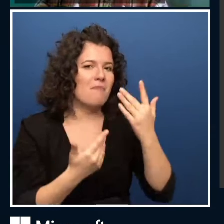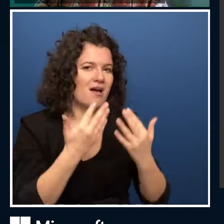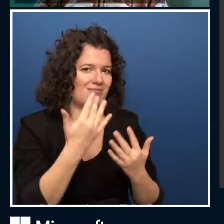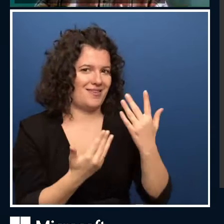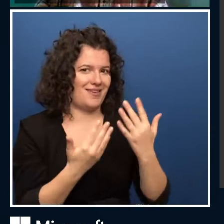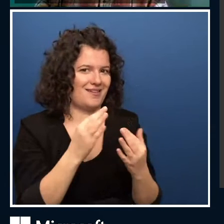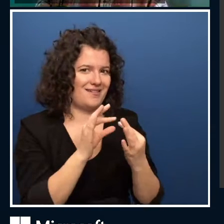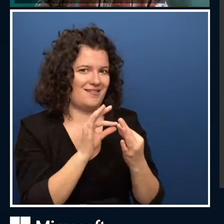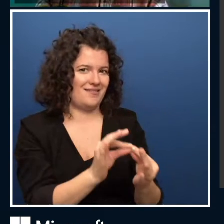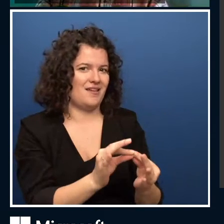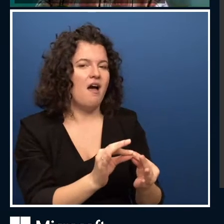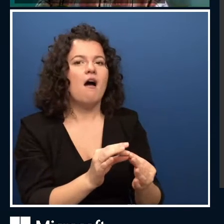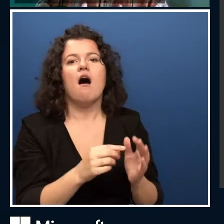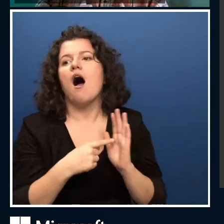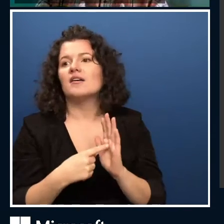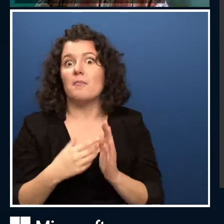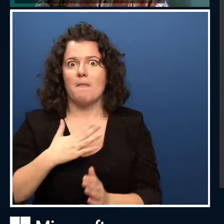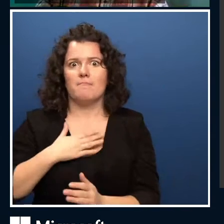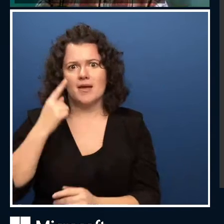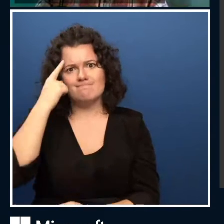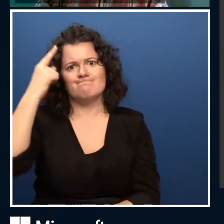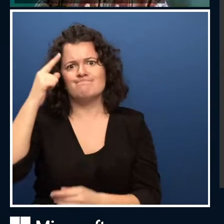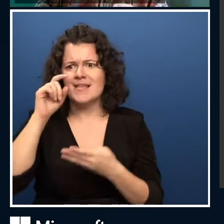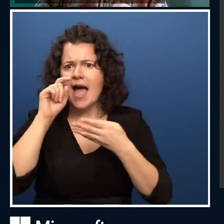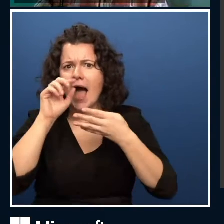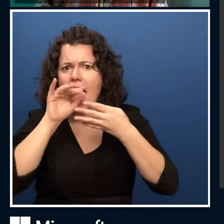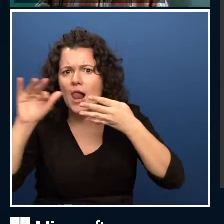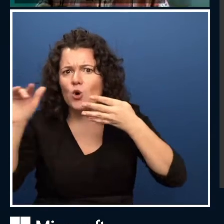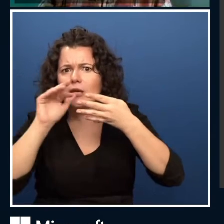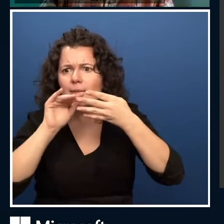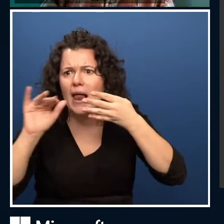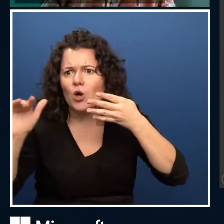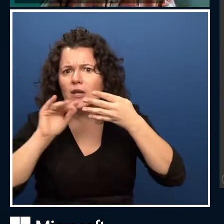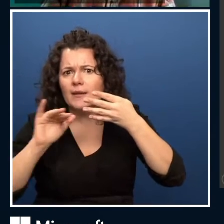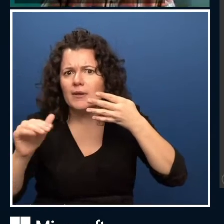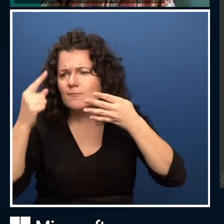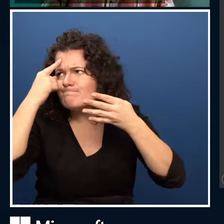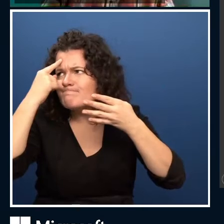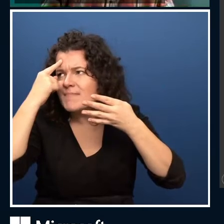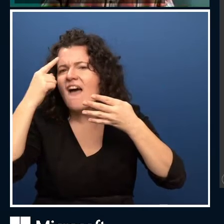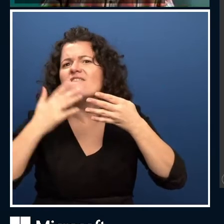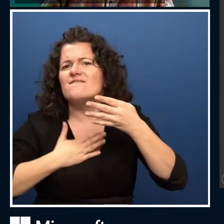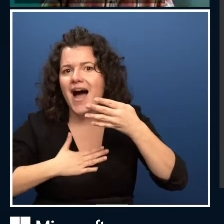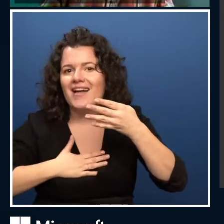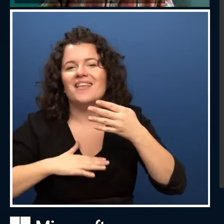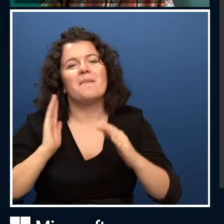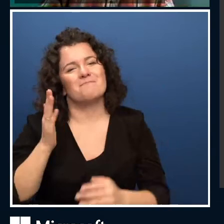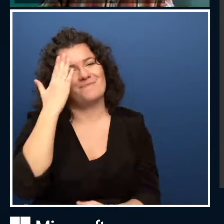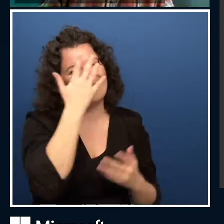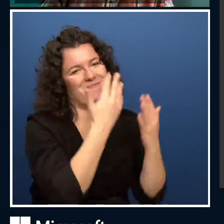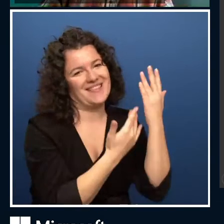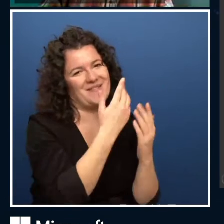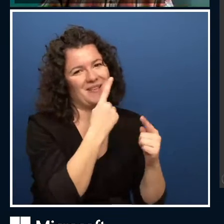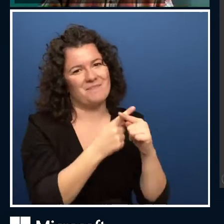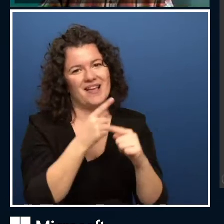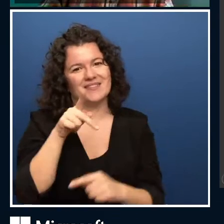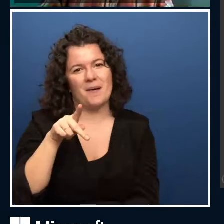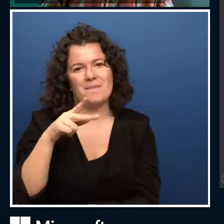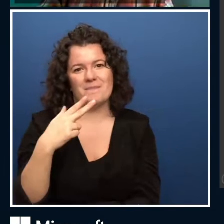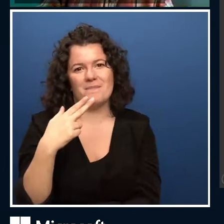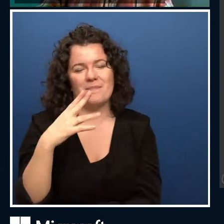your own algorithms and do some breakthroughs, of course, you also need some basic knowledge of math.